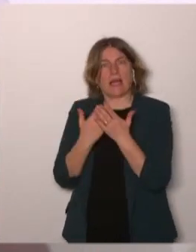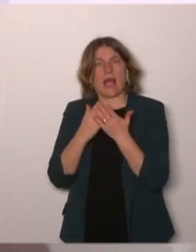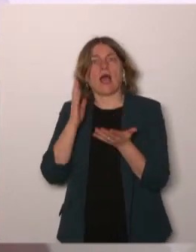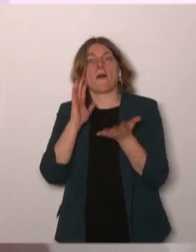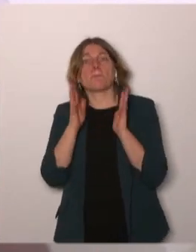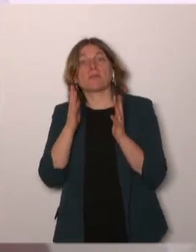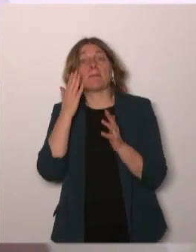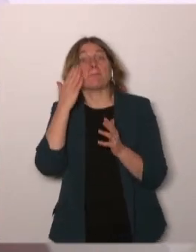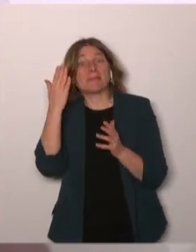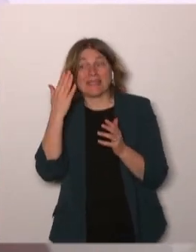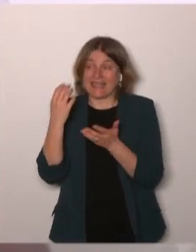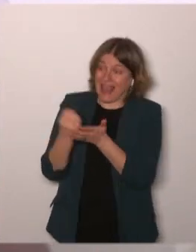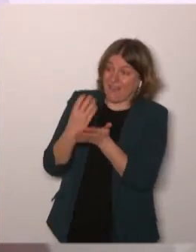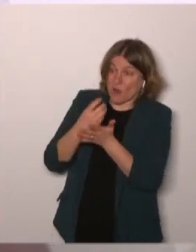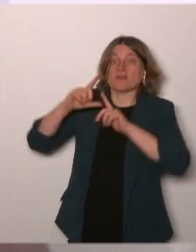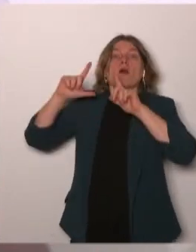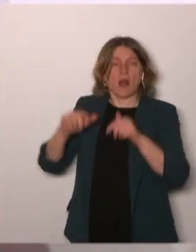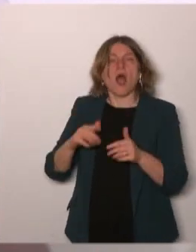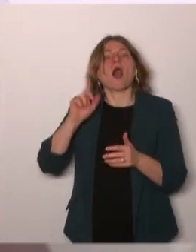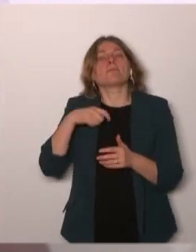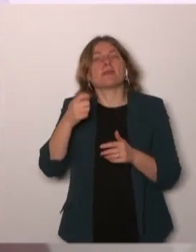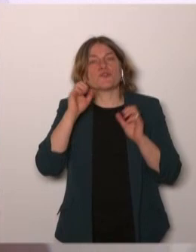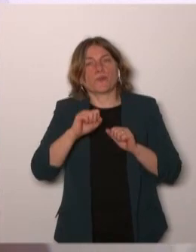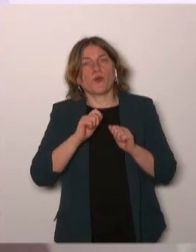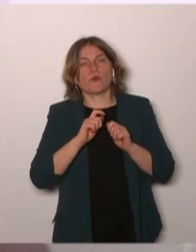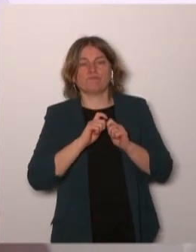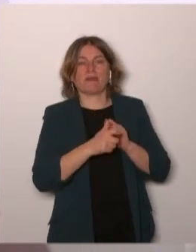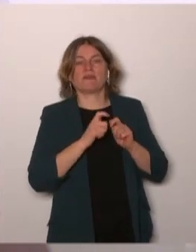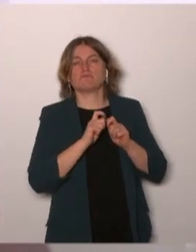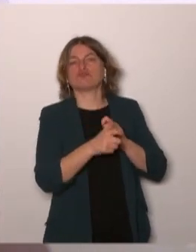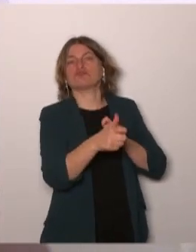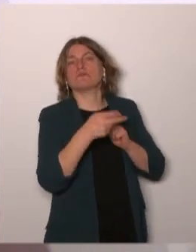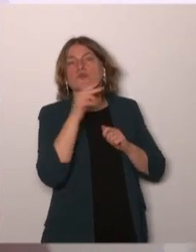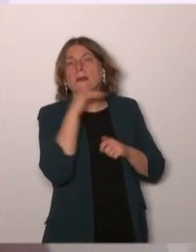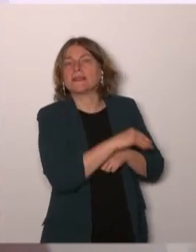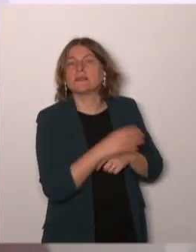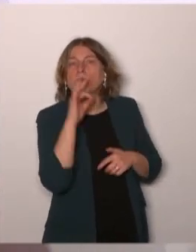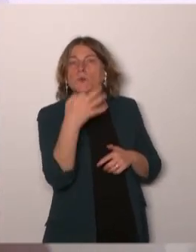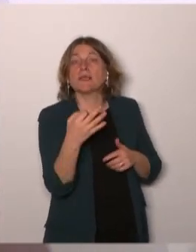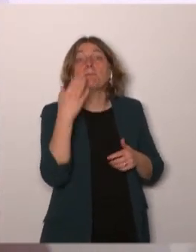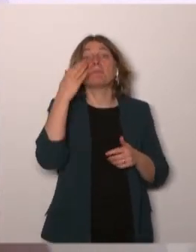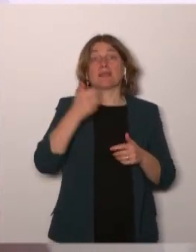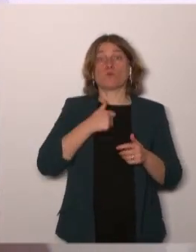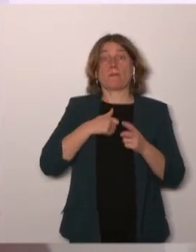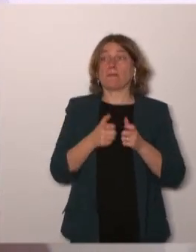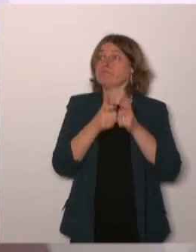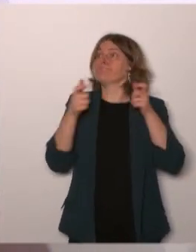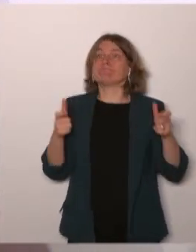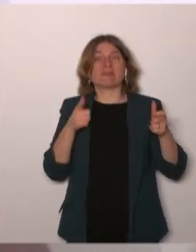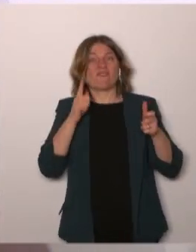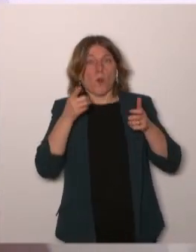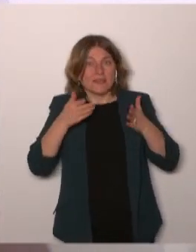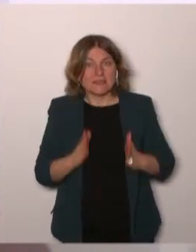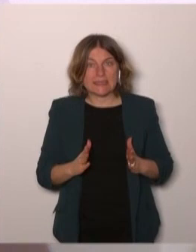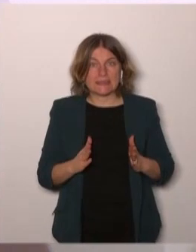I must admit that sometimes if I would be a body that has to decide to give access to my citizen when I see some of the data